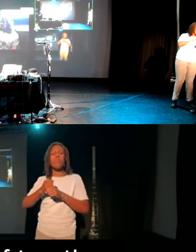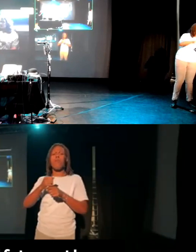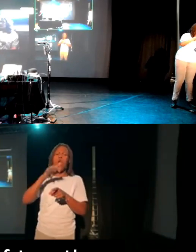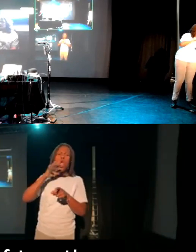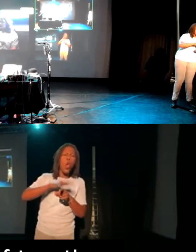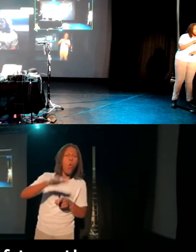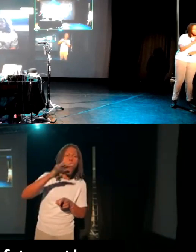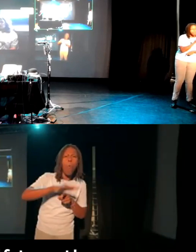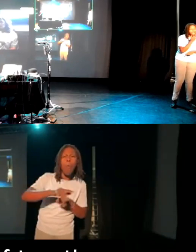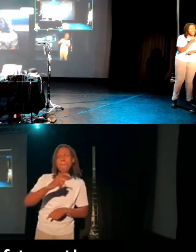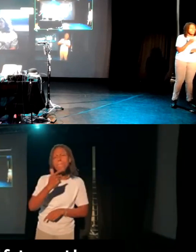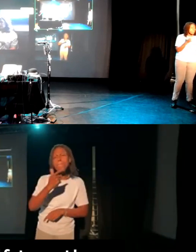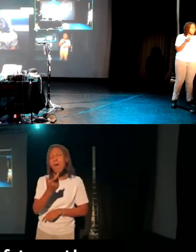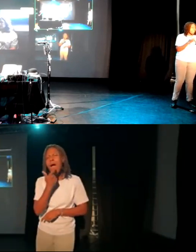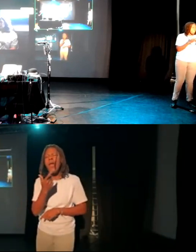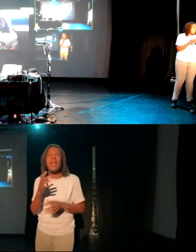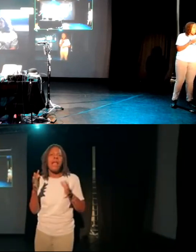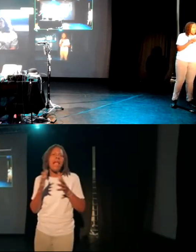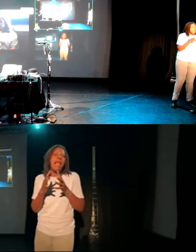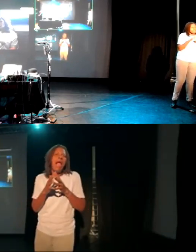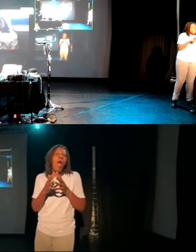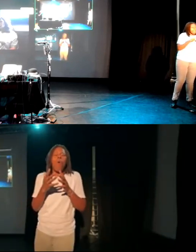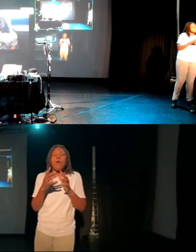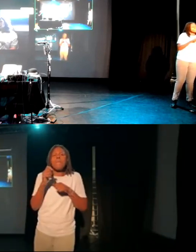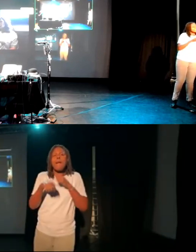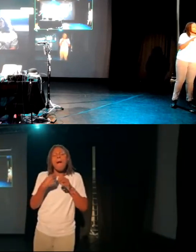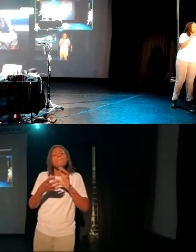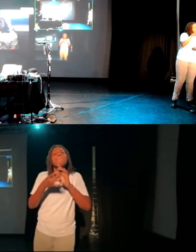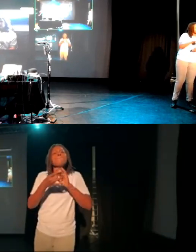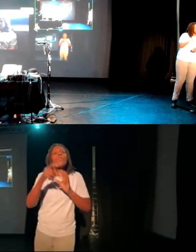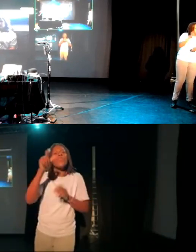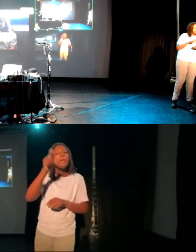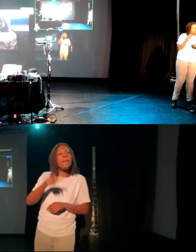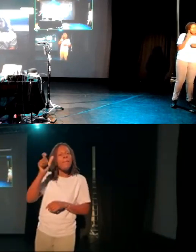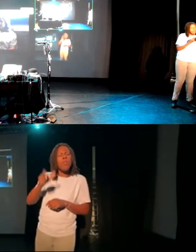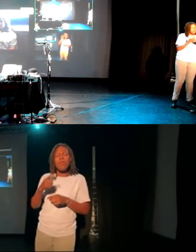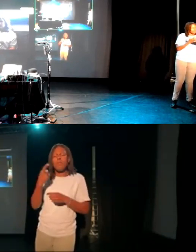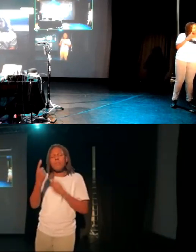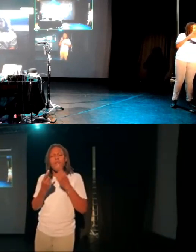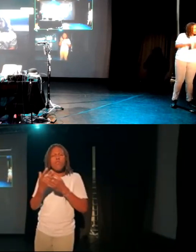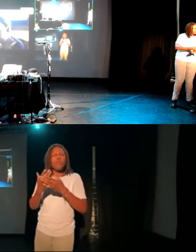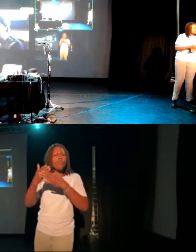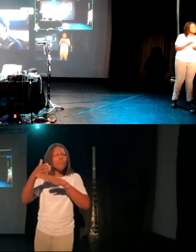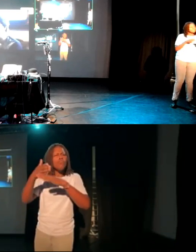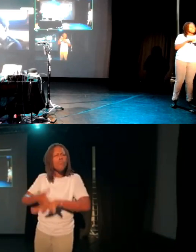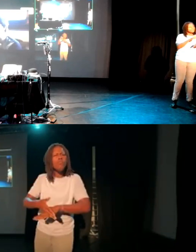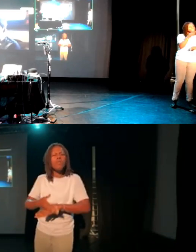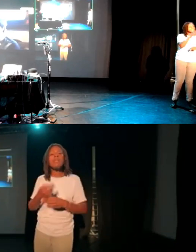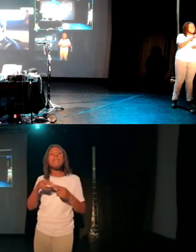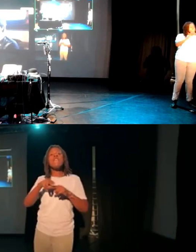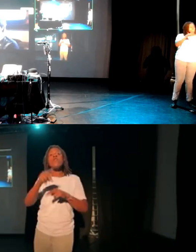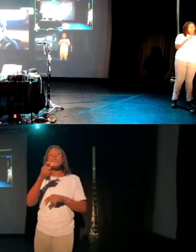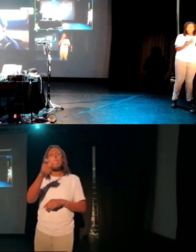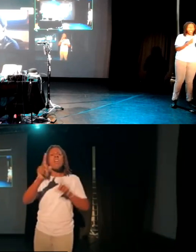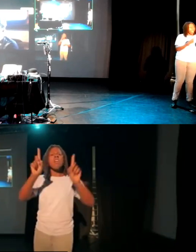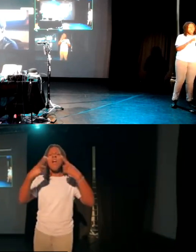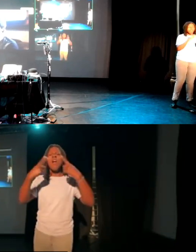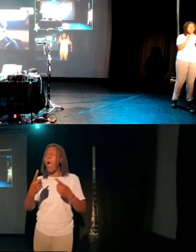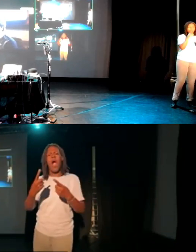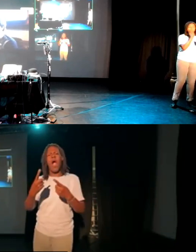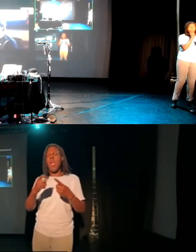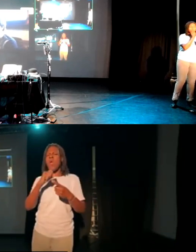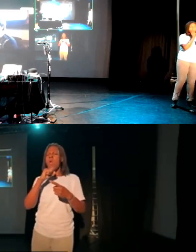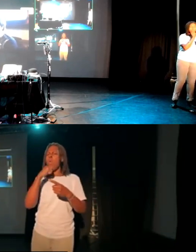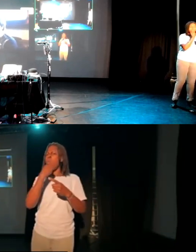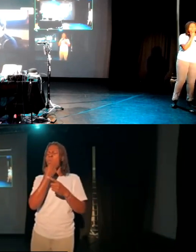he kind of endears himself to other people. Works hard at everything, perhaps his mind too. If you tell him that he can't do something, he's going to try harder. He's always